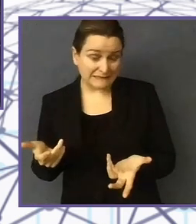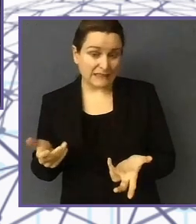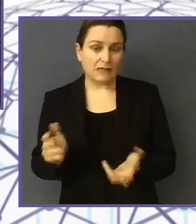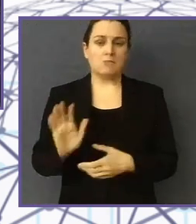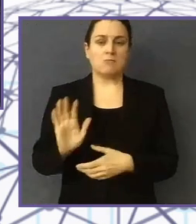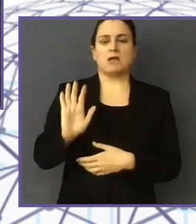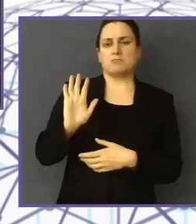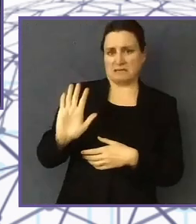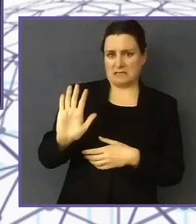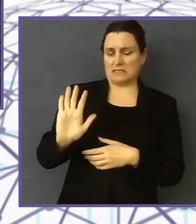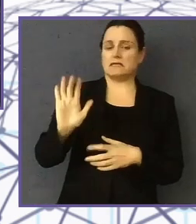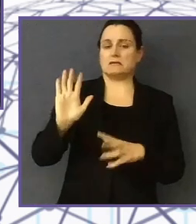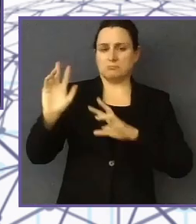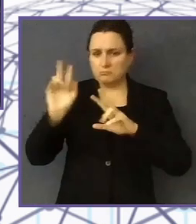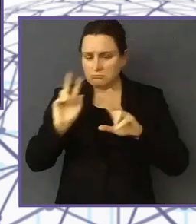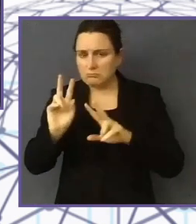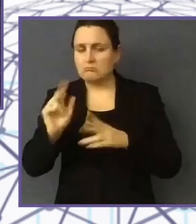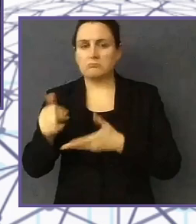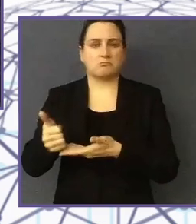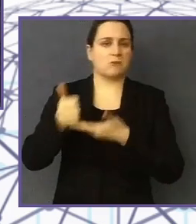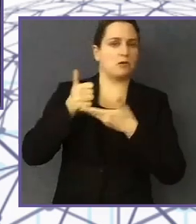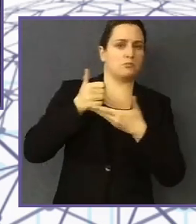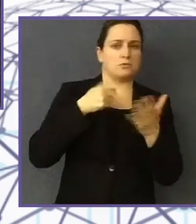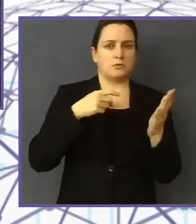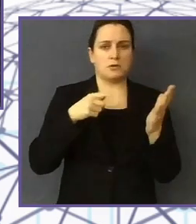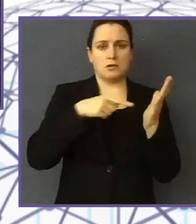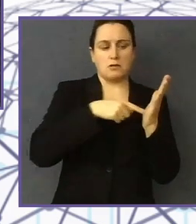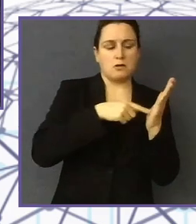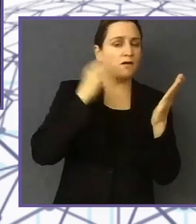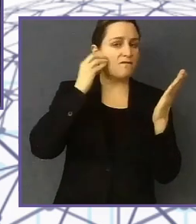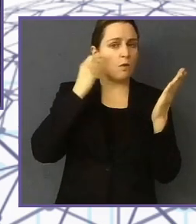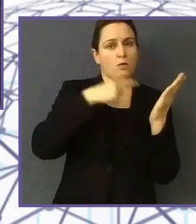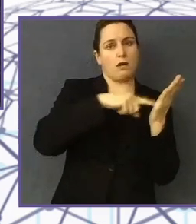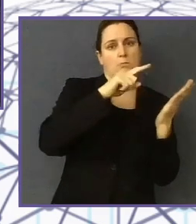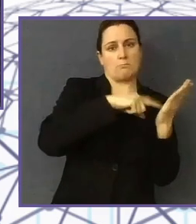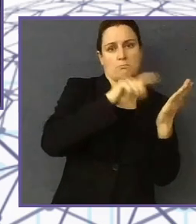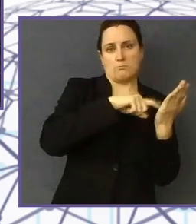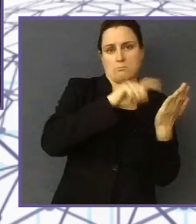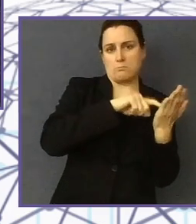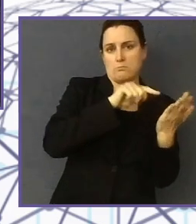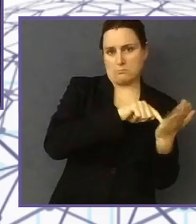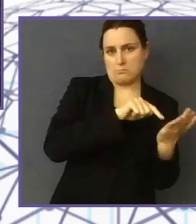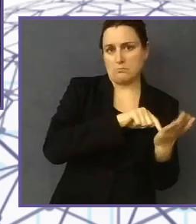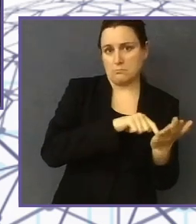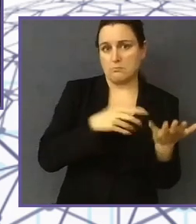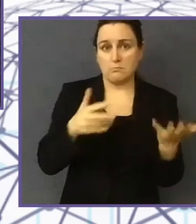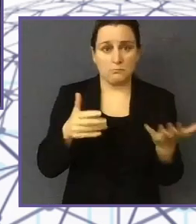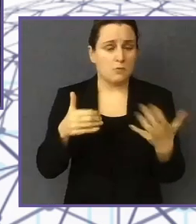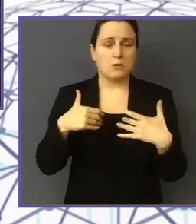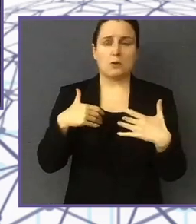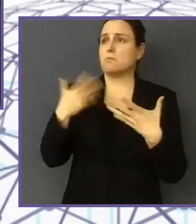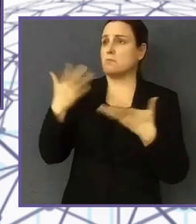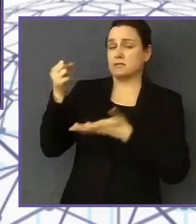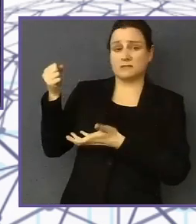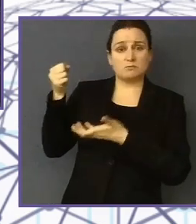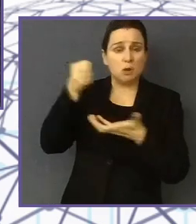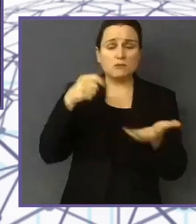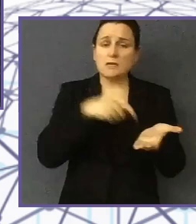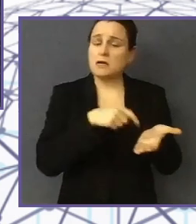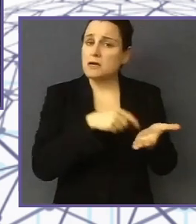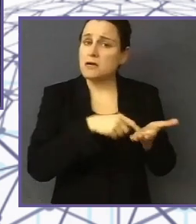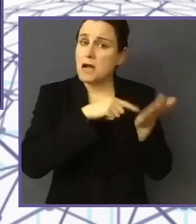close the gap on the treatment. If we need a sponsor. Sorry, I'm have to cut you off because we're out of time. But